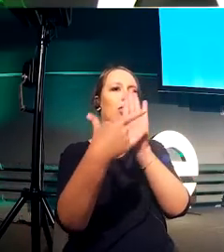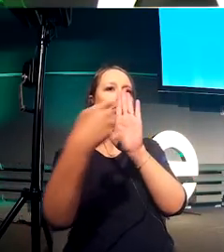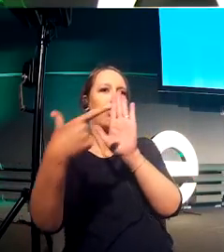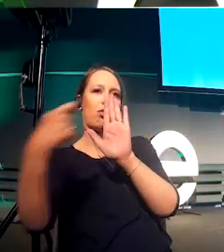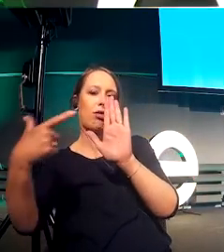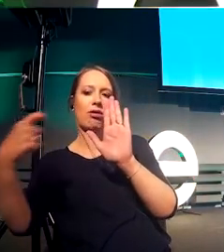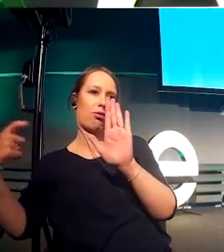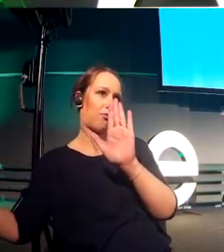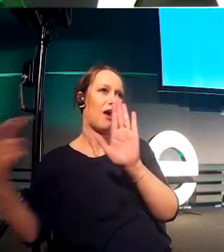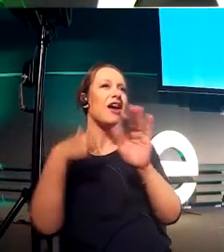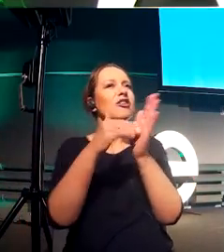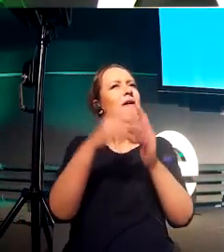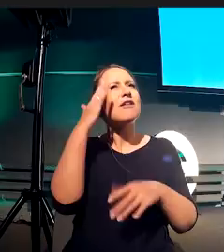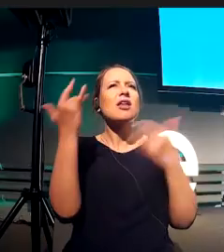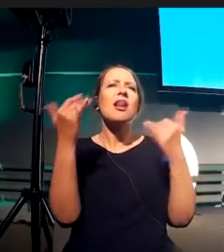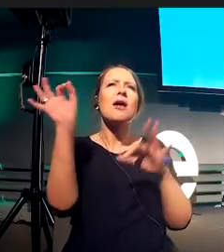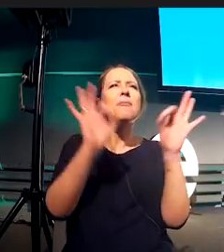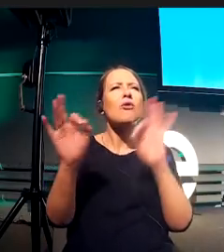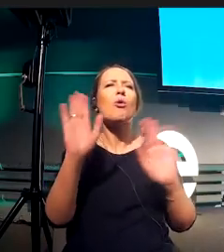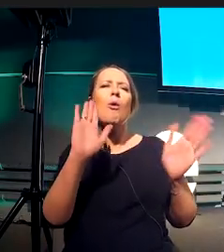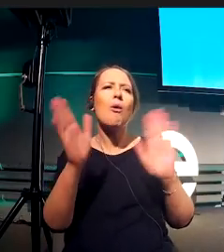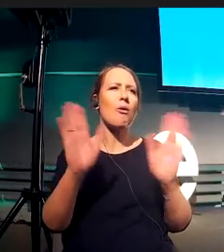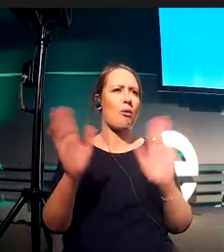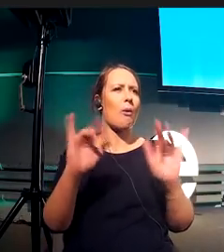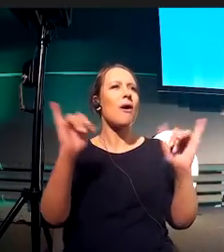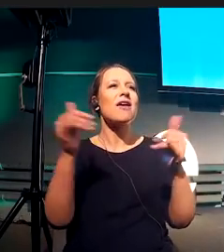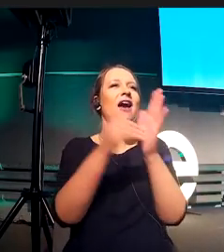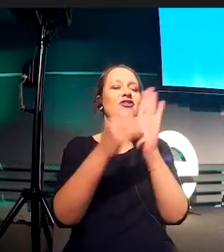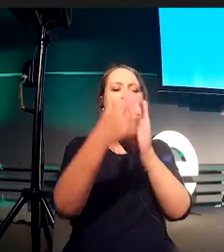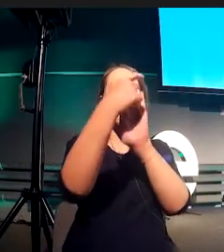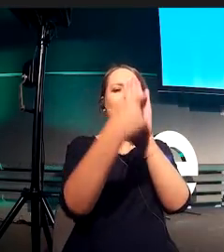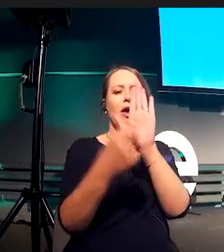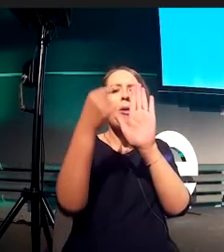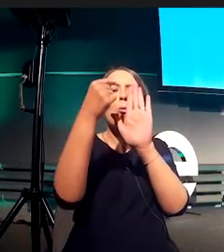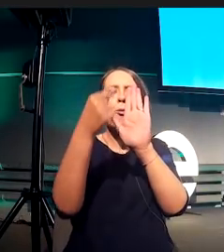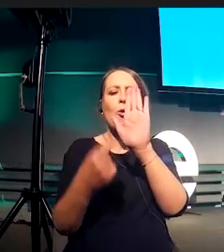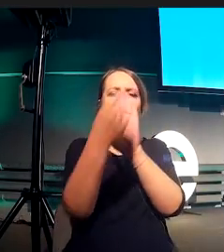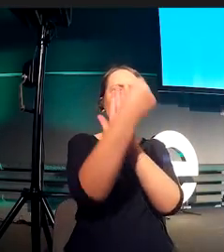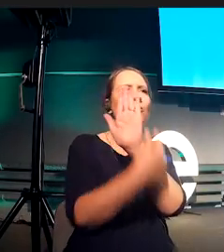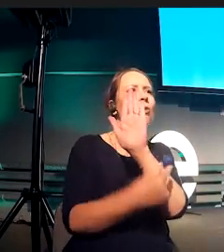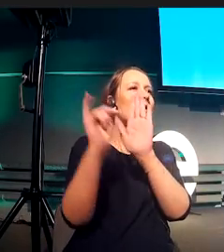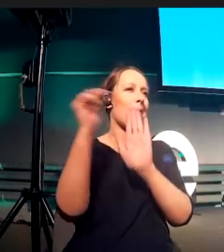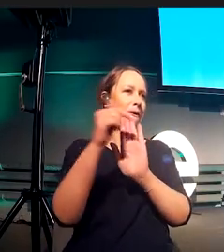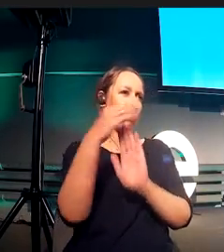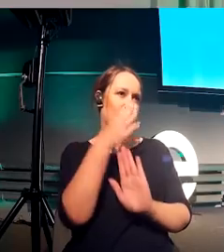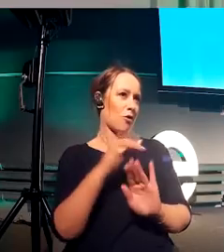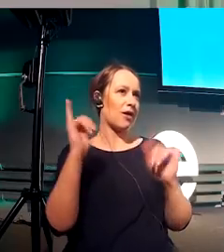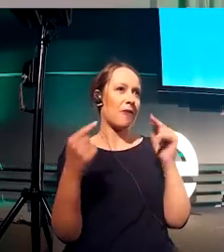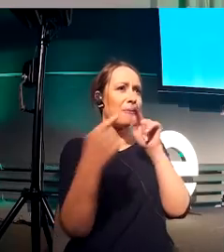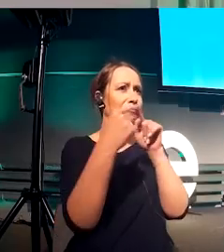margin is going to be. We have to have a little circle there. How big is this circle going to be?